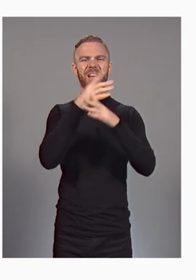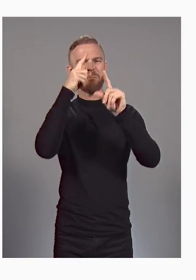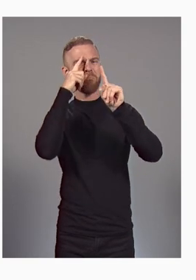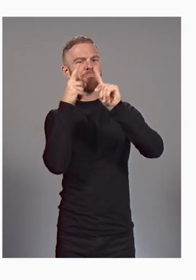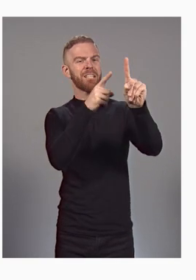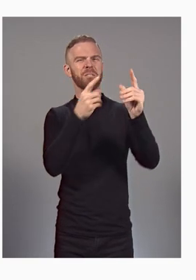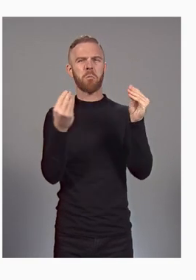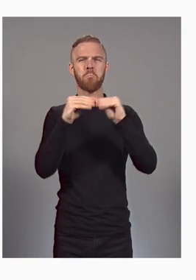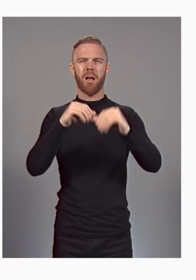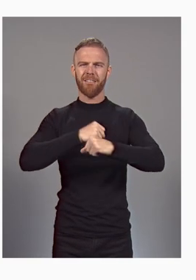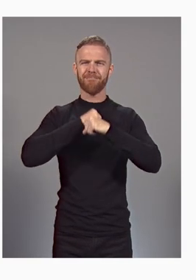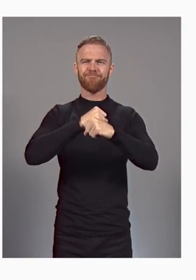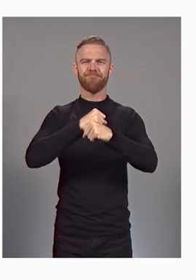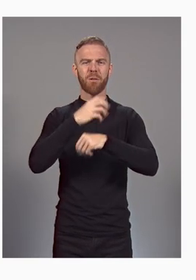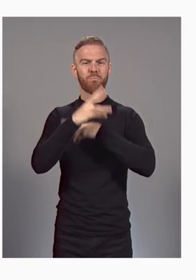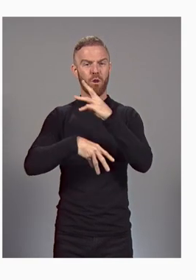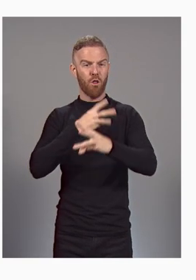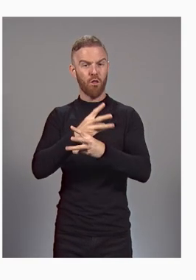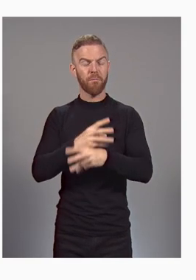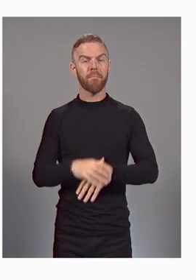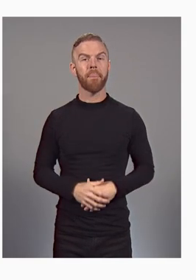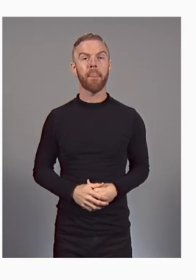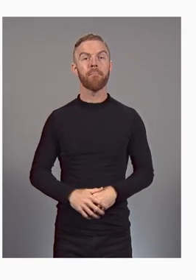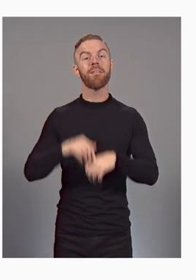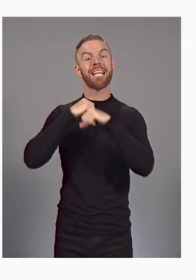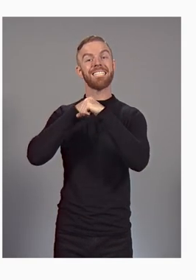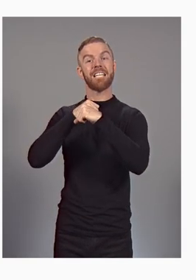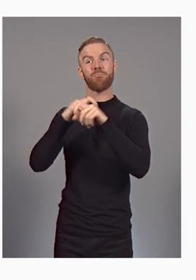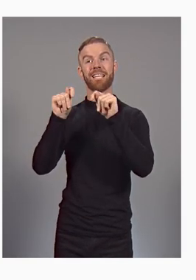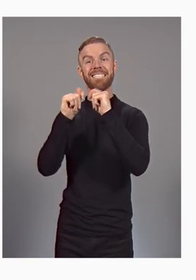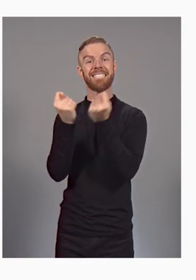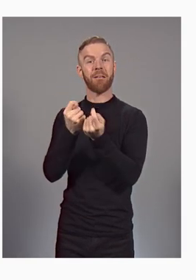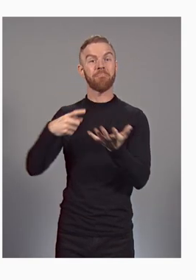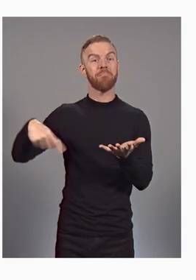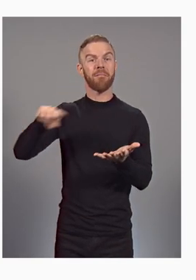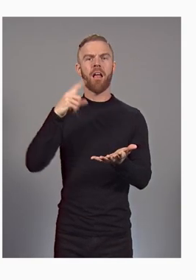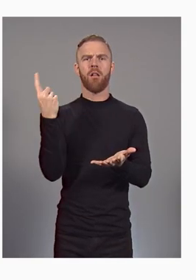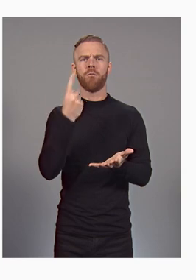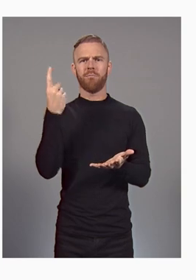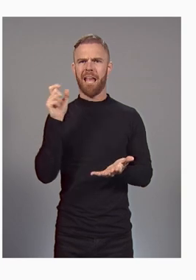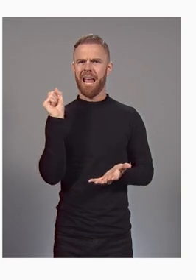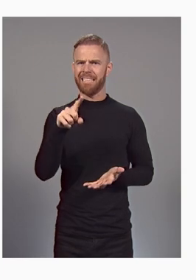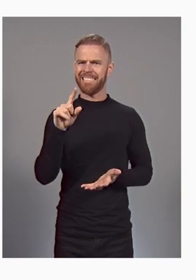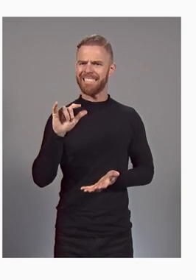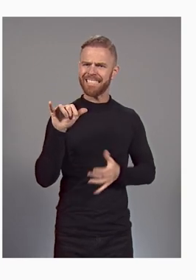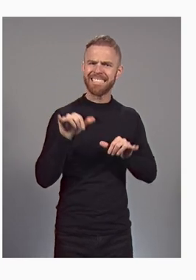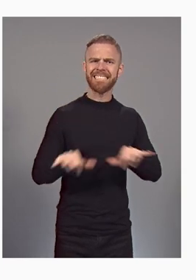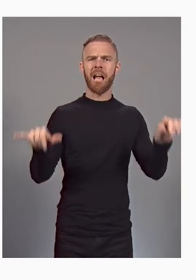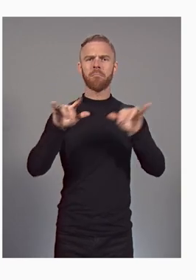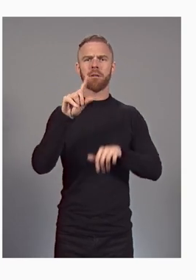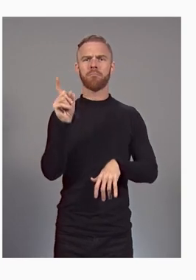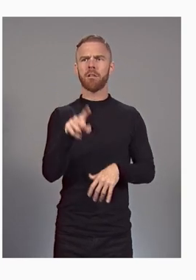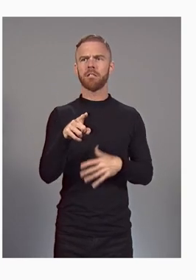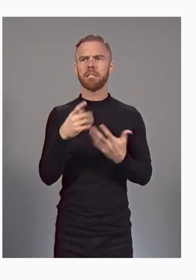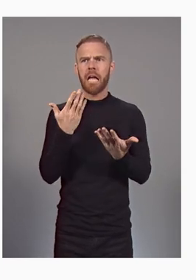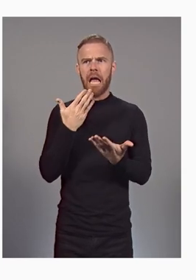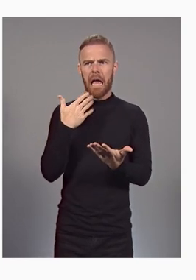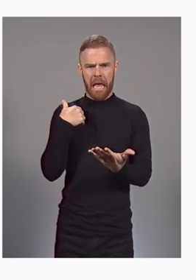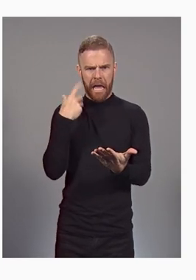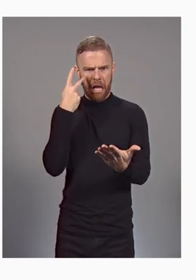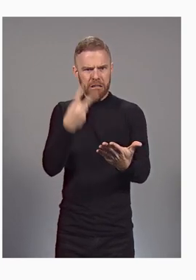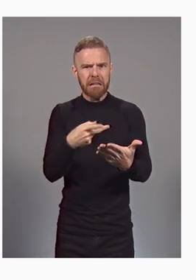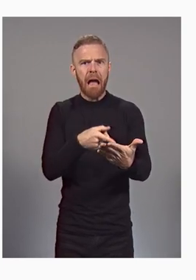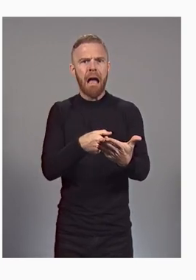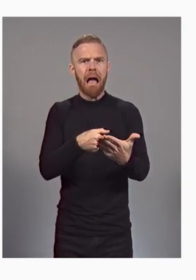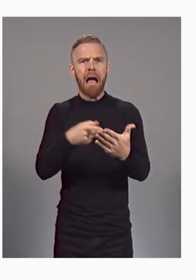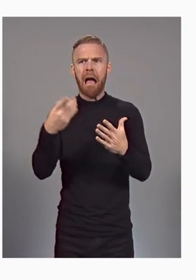more secure world. Now, security teams always ask whenever executive staff read the headlines, hey, will that attack